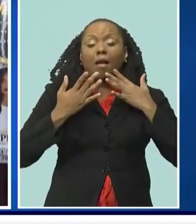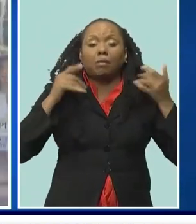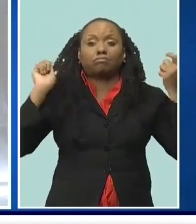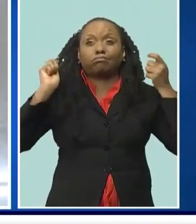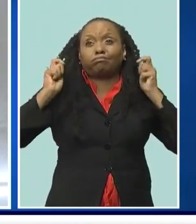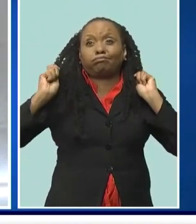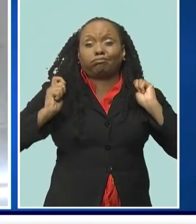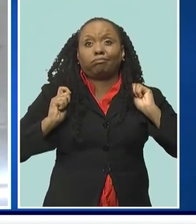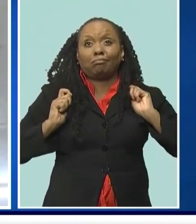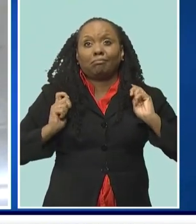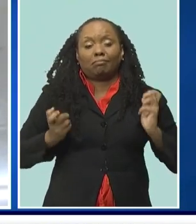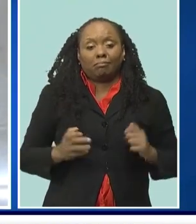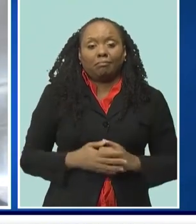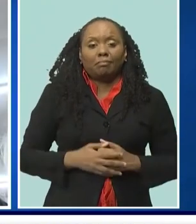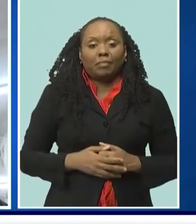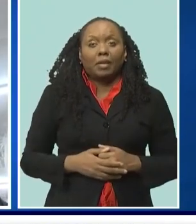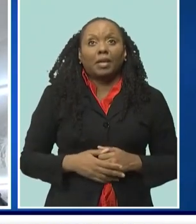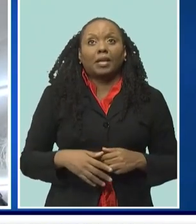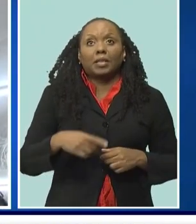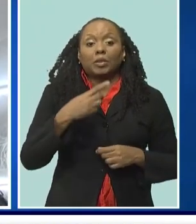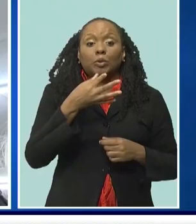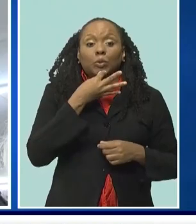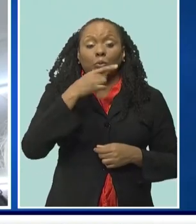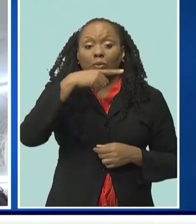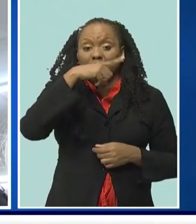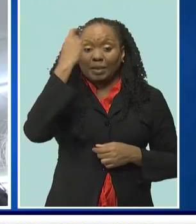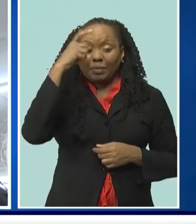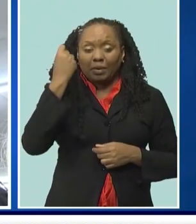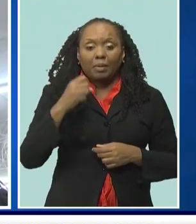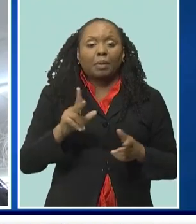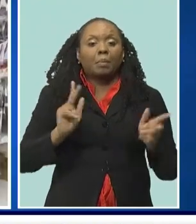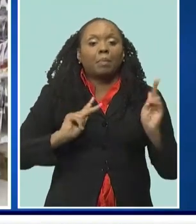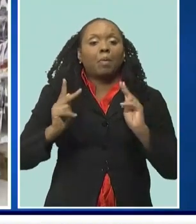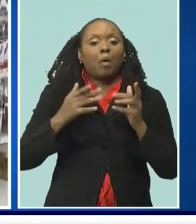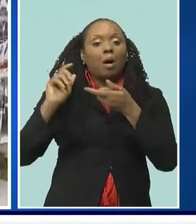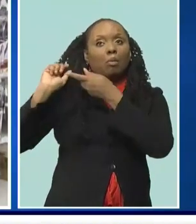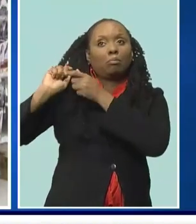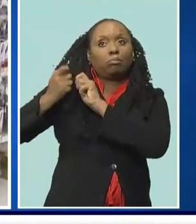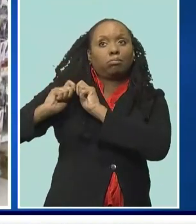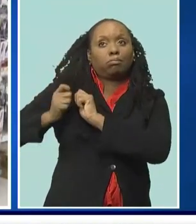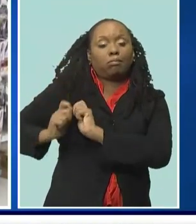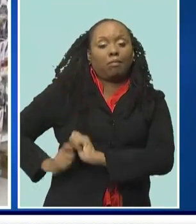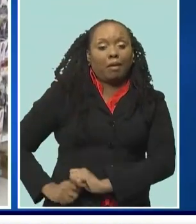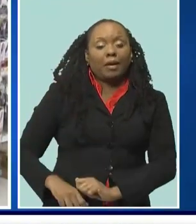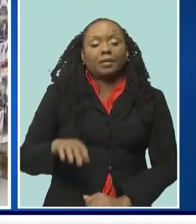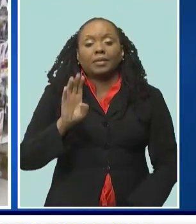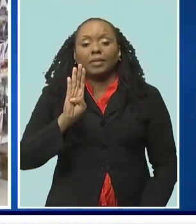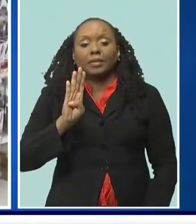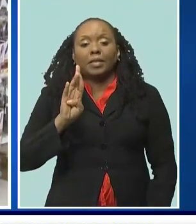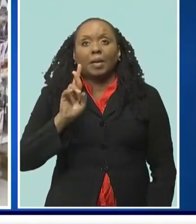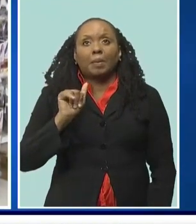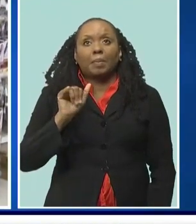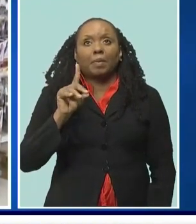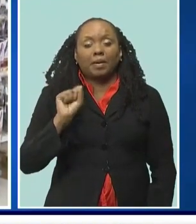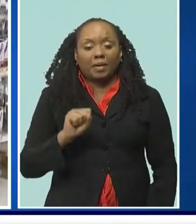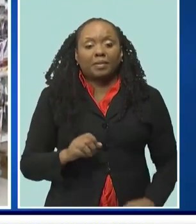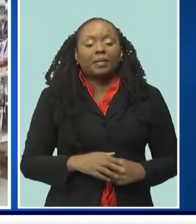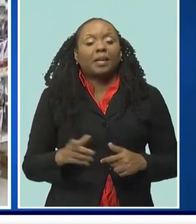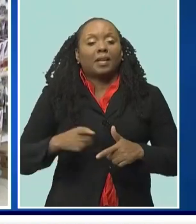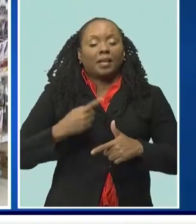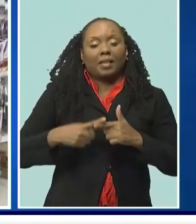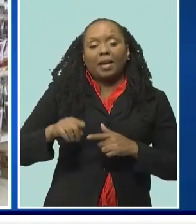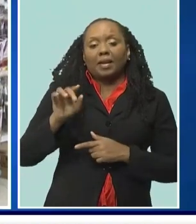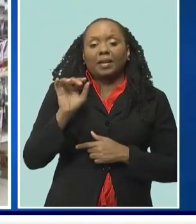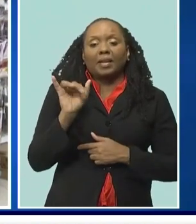actually selling. And plus we're going into summer. So braids are selling going into the summer. And then the, like, the solo green, the yakki hair,